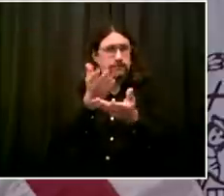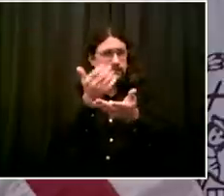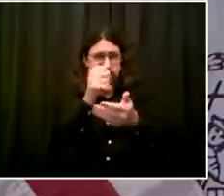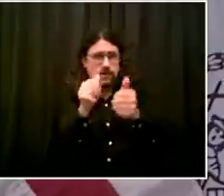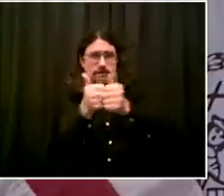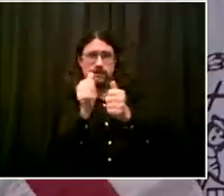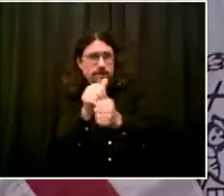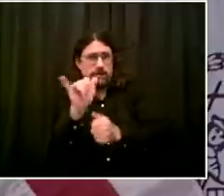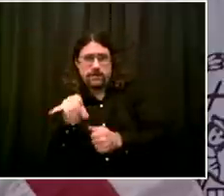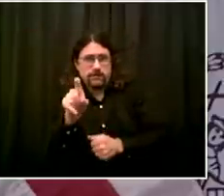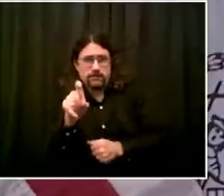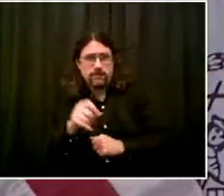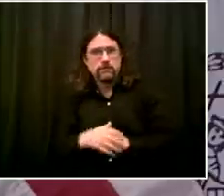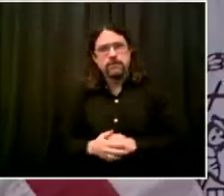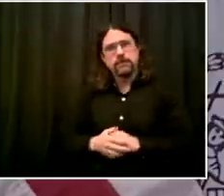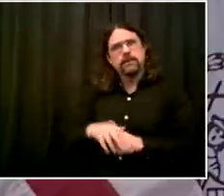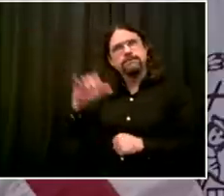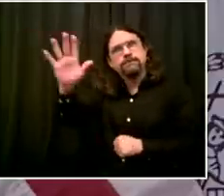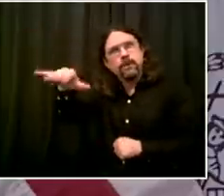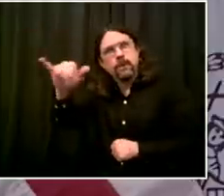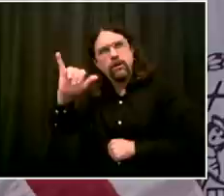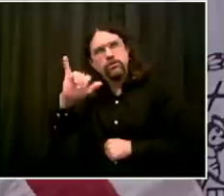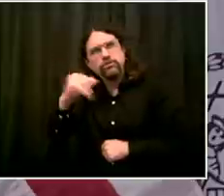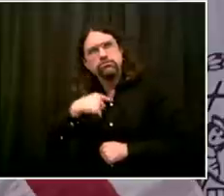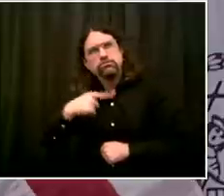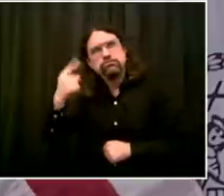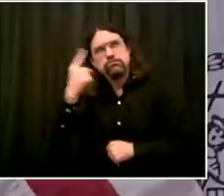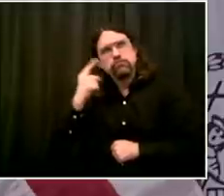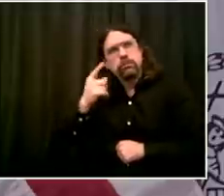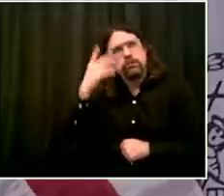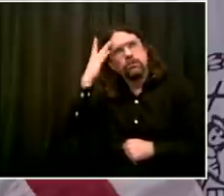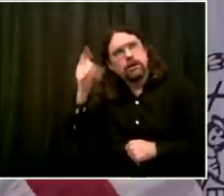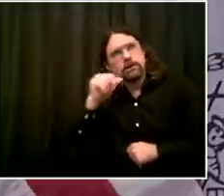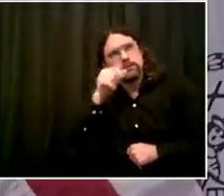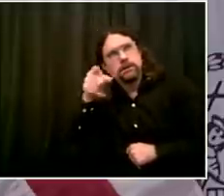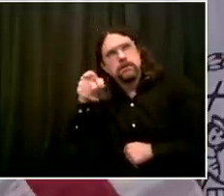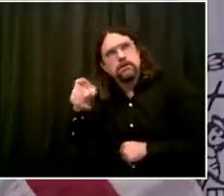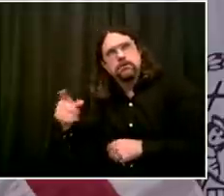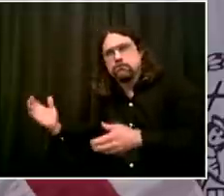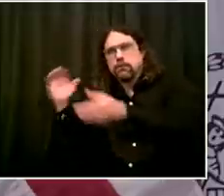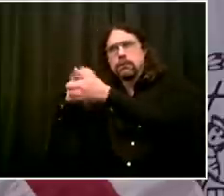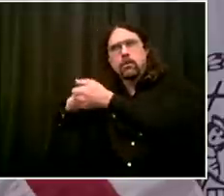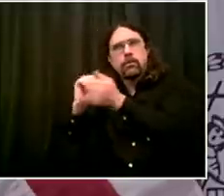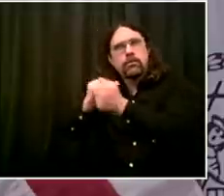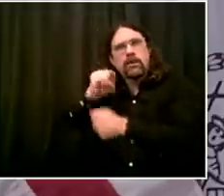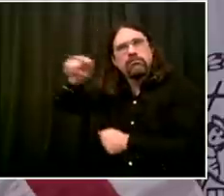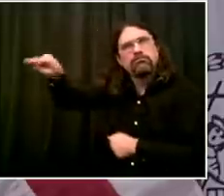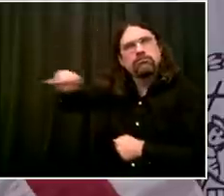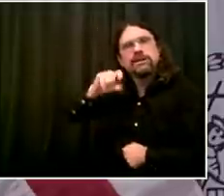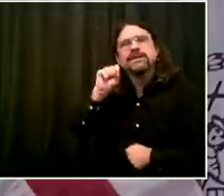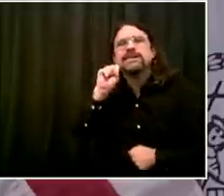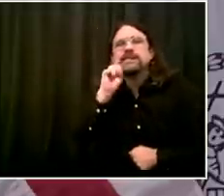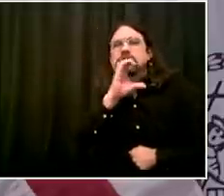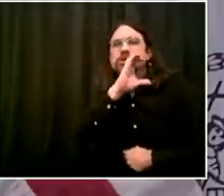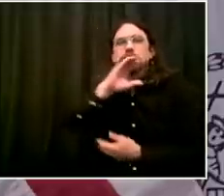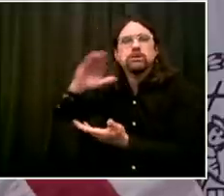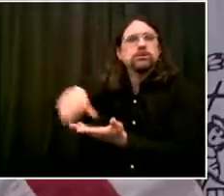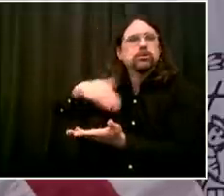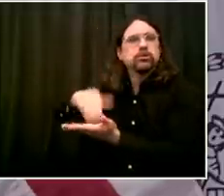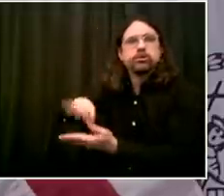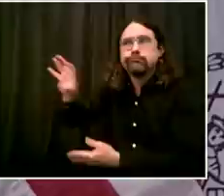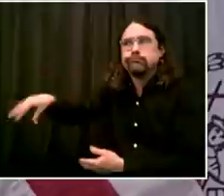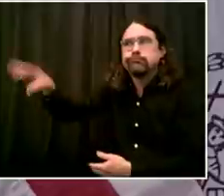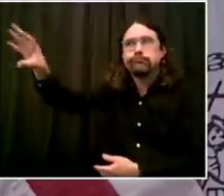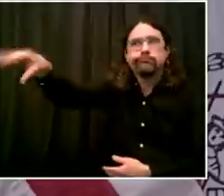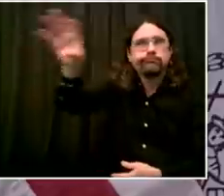regarding religious gatherings. What is your understanding of that order? Are you guys on the same page?